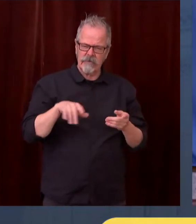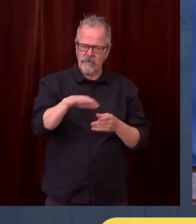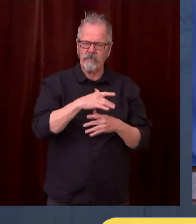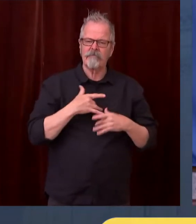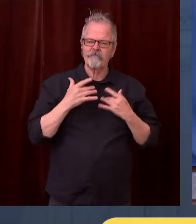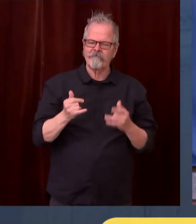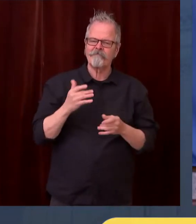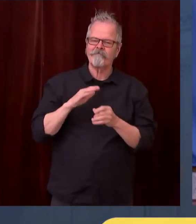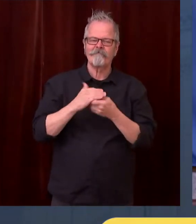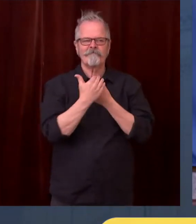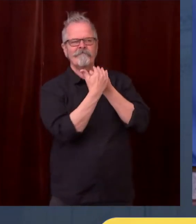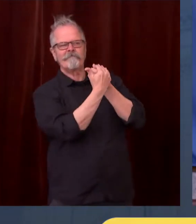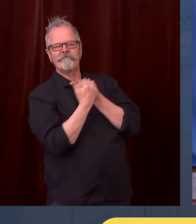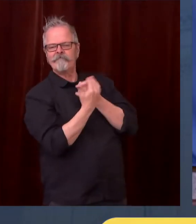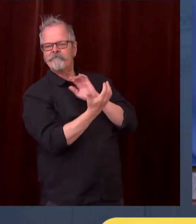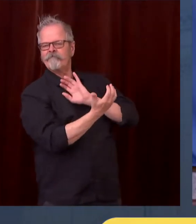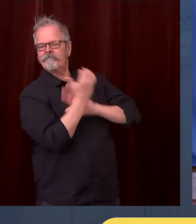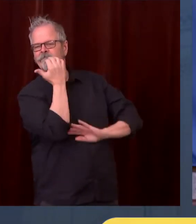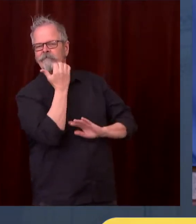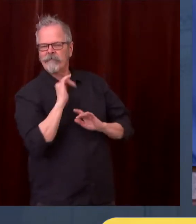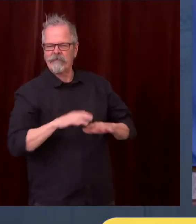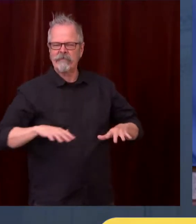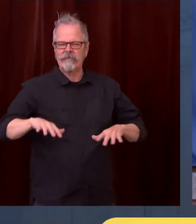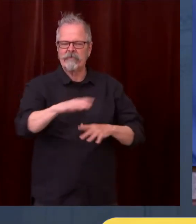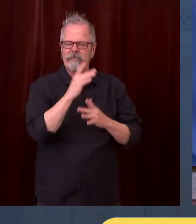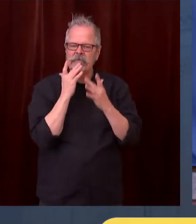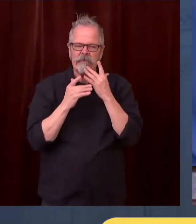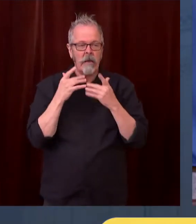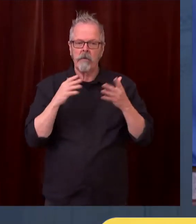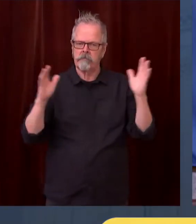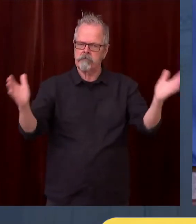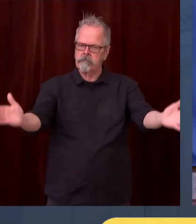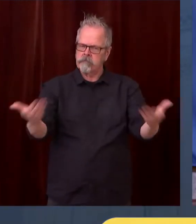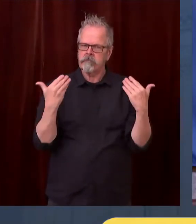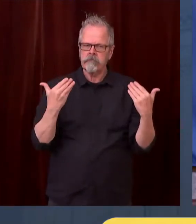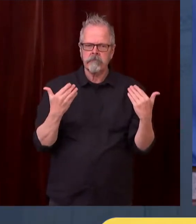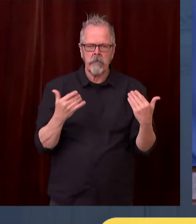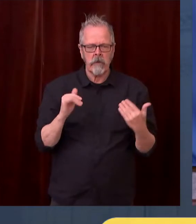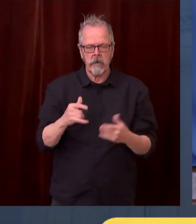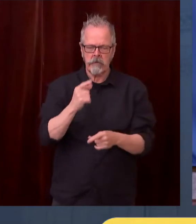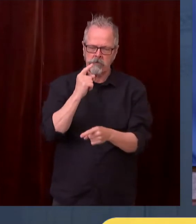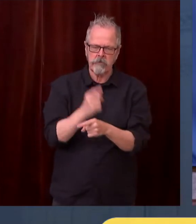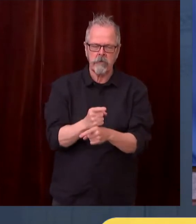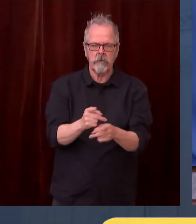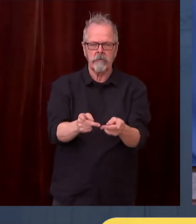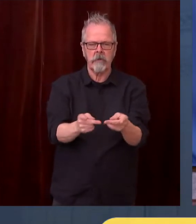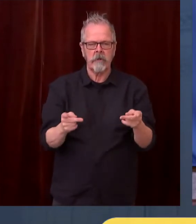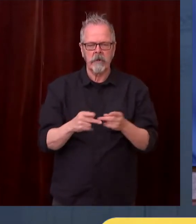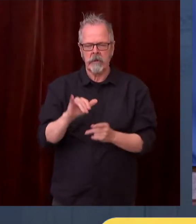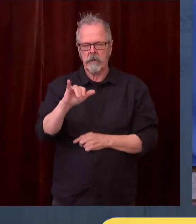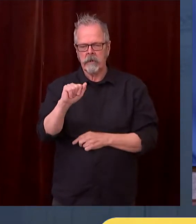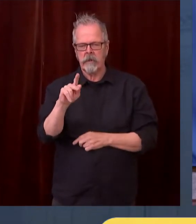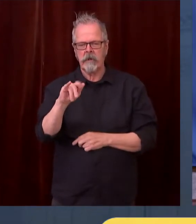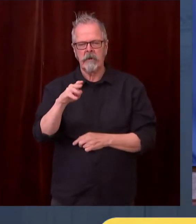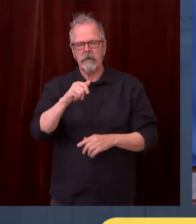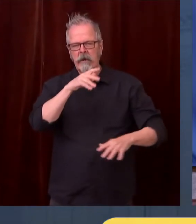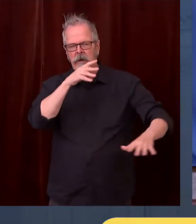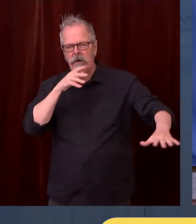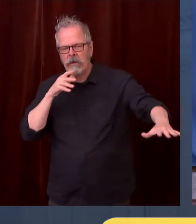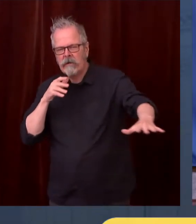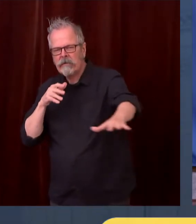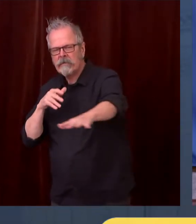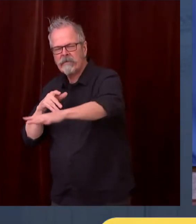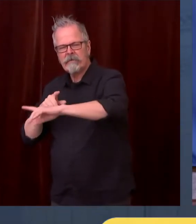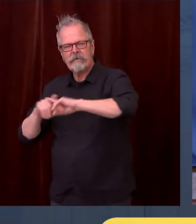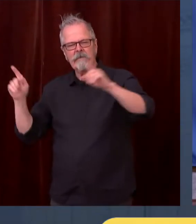And we have an equitable distribution in this location. Four of our five state vaccination sites are now in